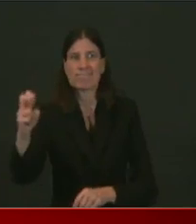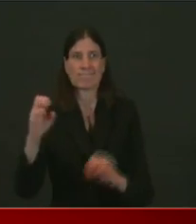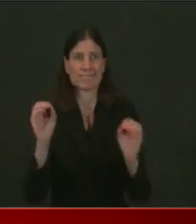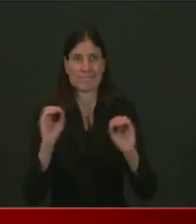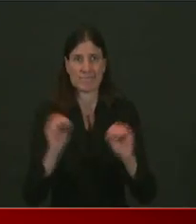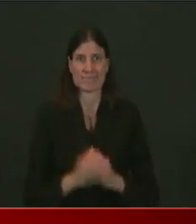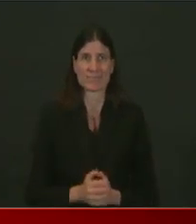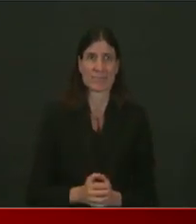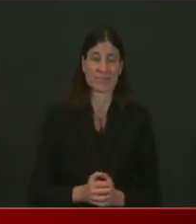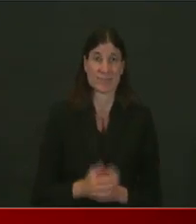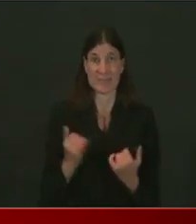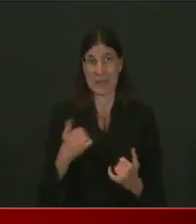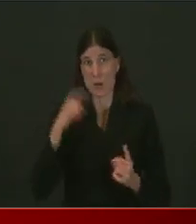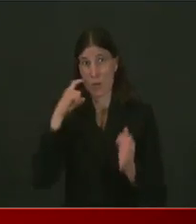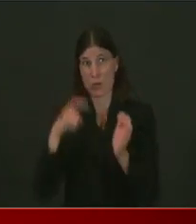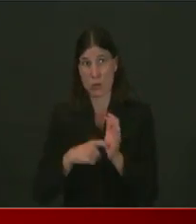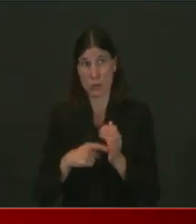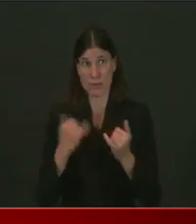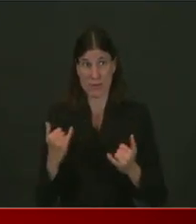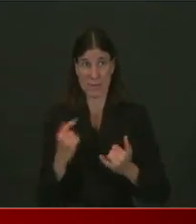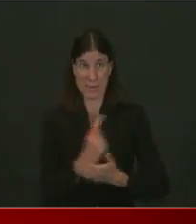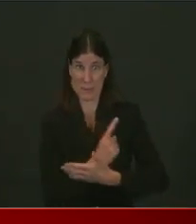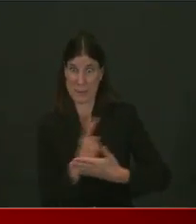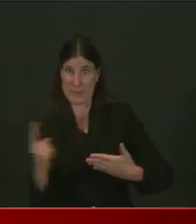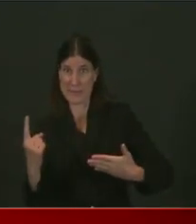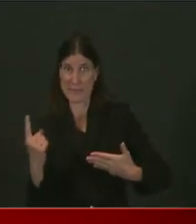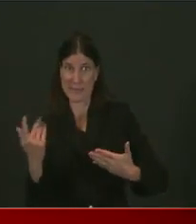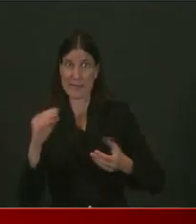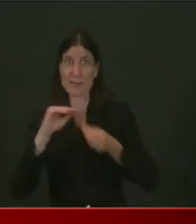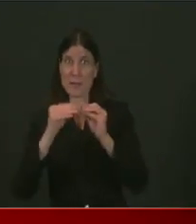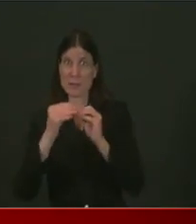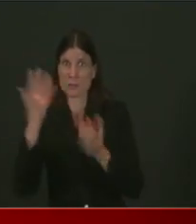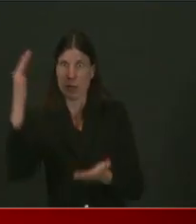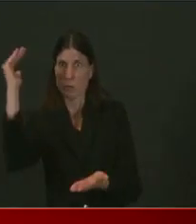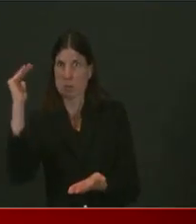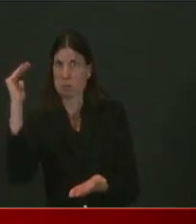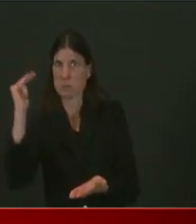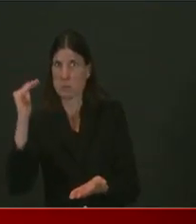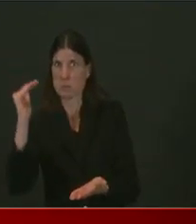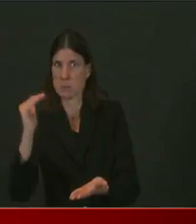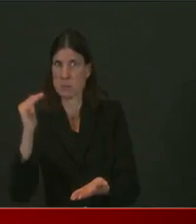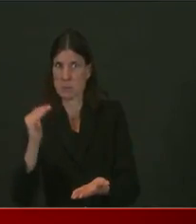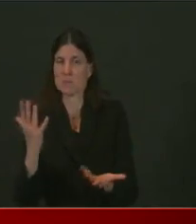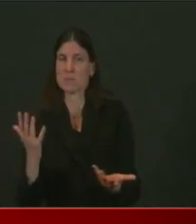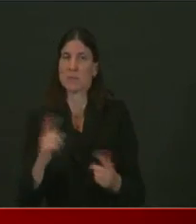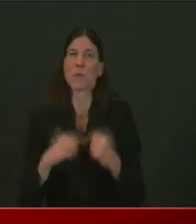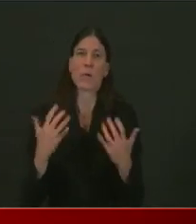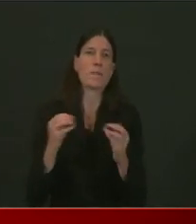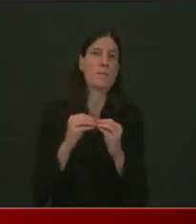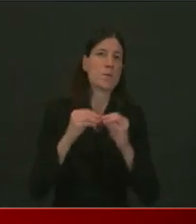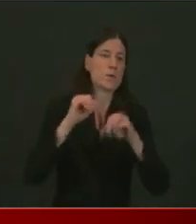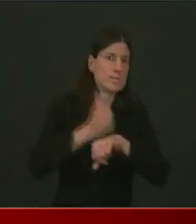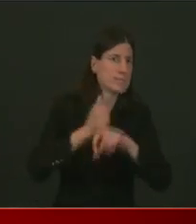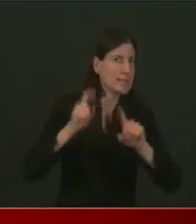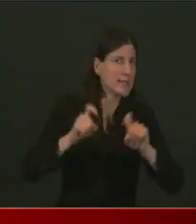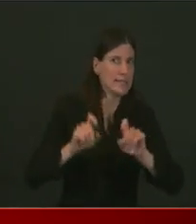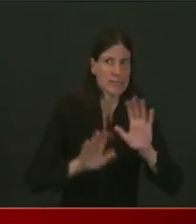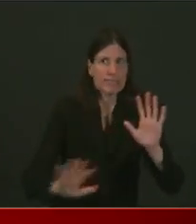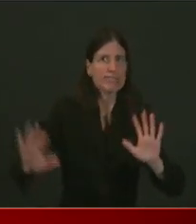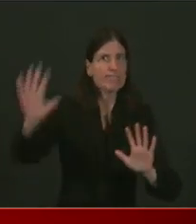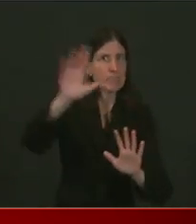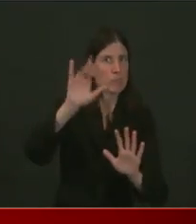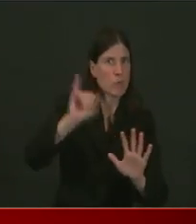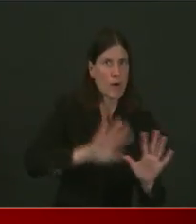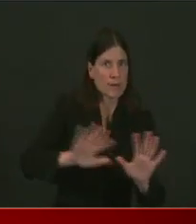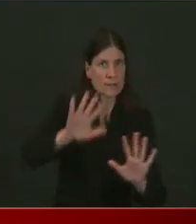communities. And by this time next week, we'll have more testing centers in the communities that are hardest hit and we are committed